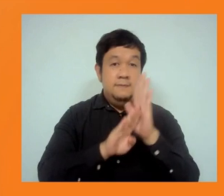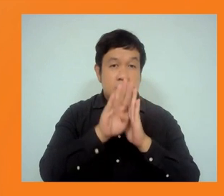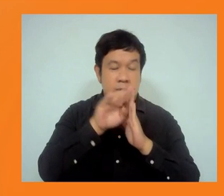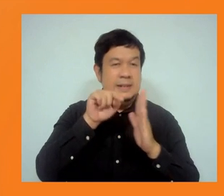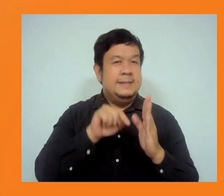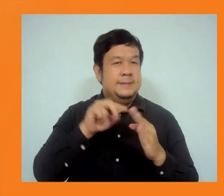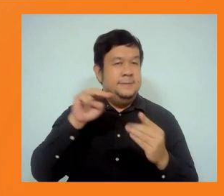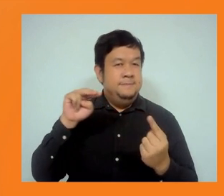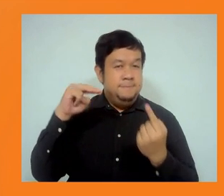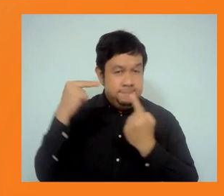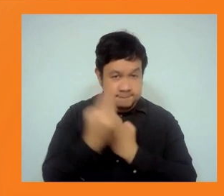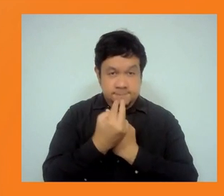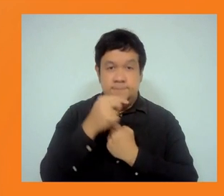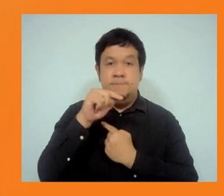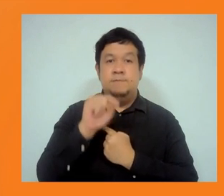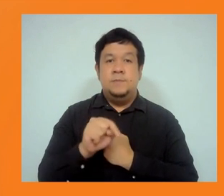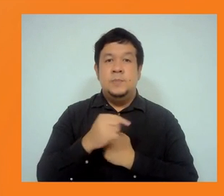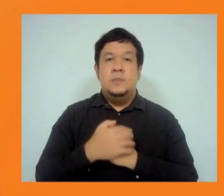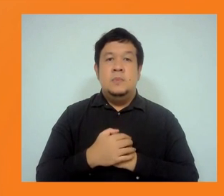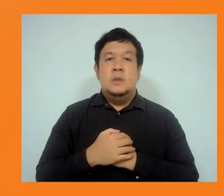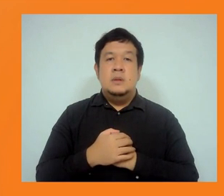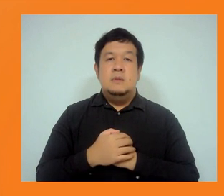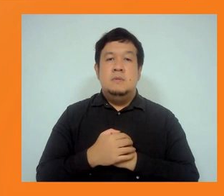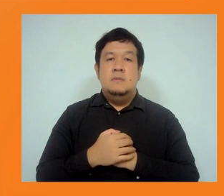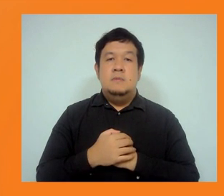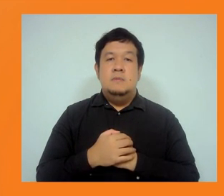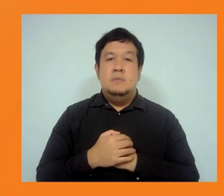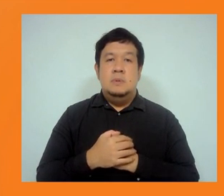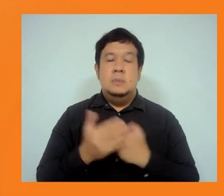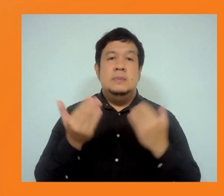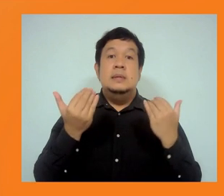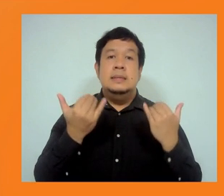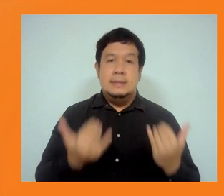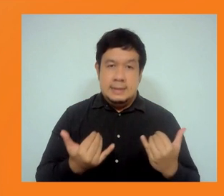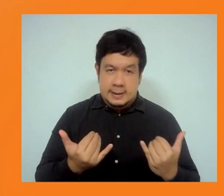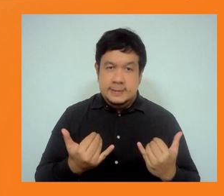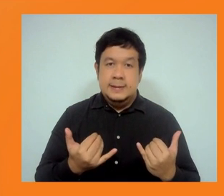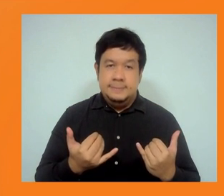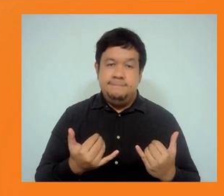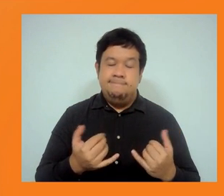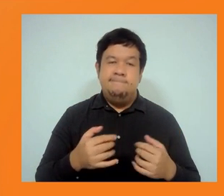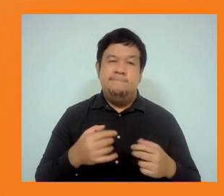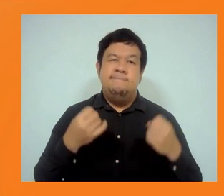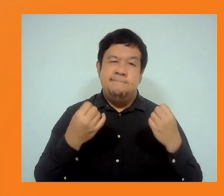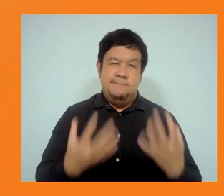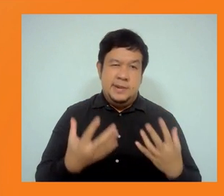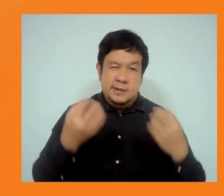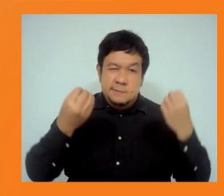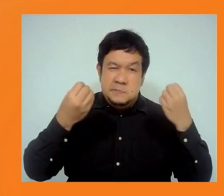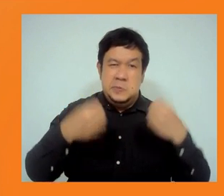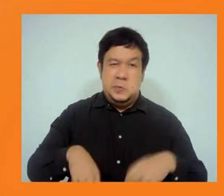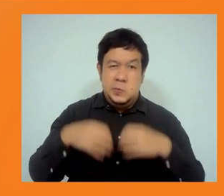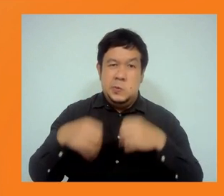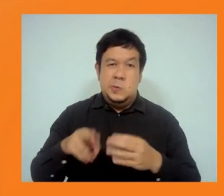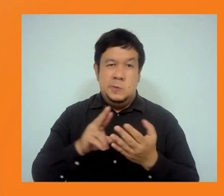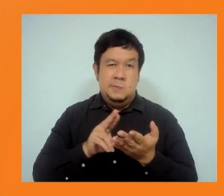president. These are acceptable losses in the name of development, according to the narrative proposed by multilateral